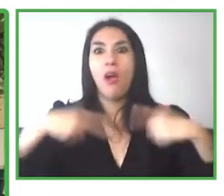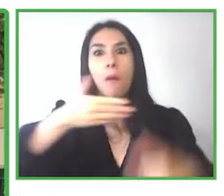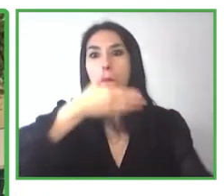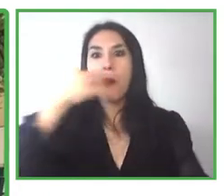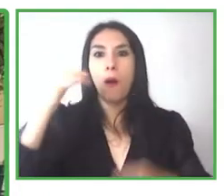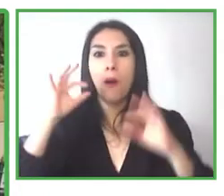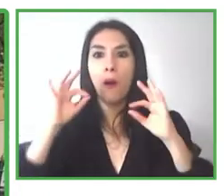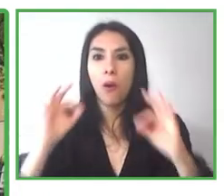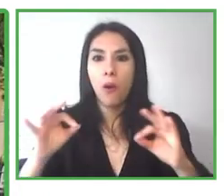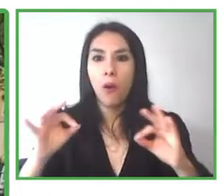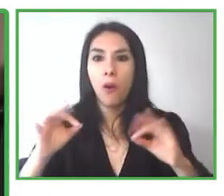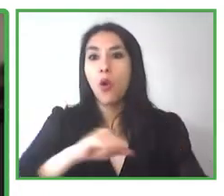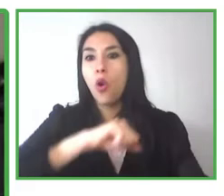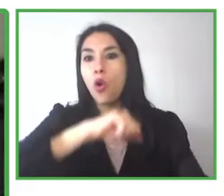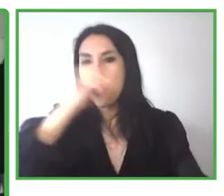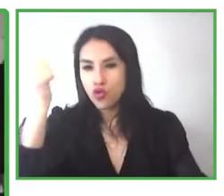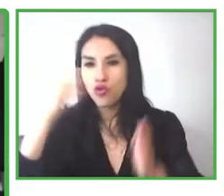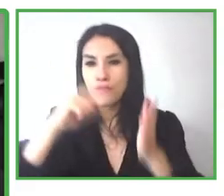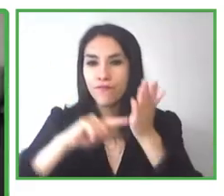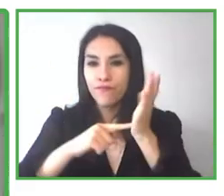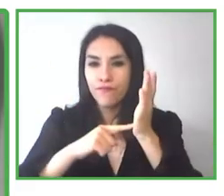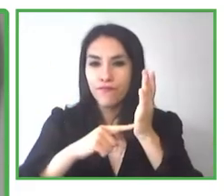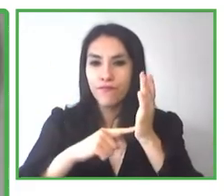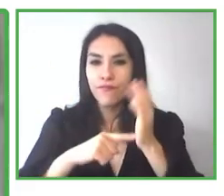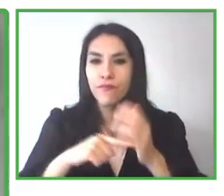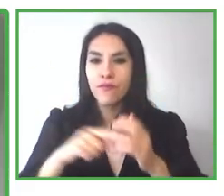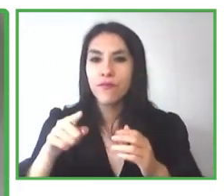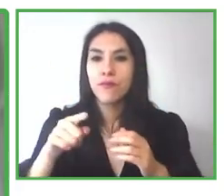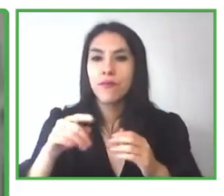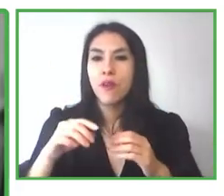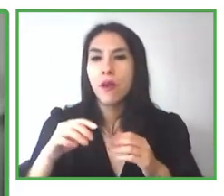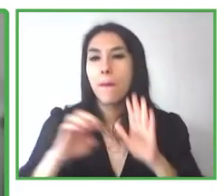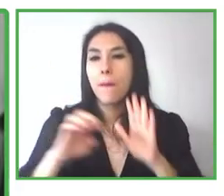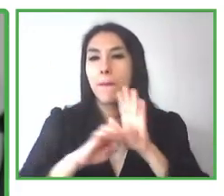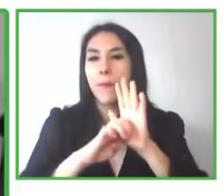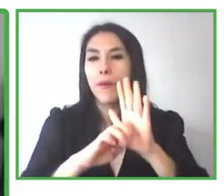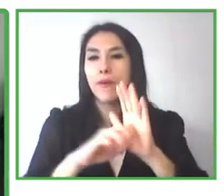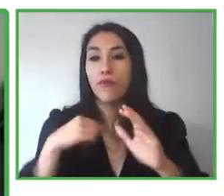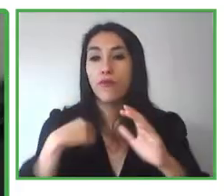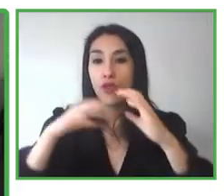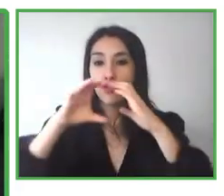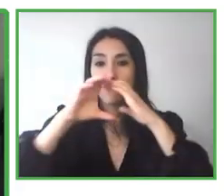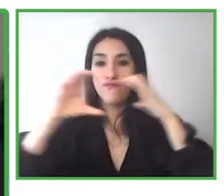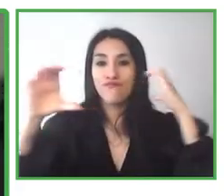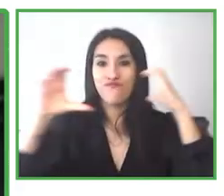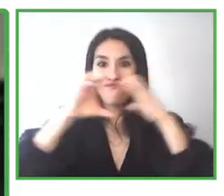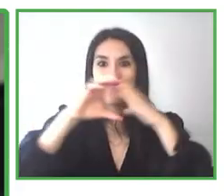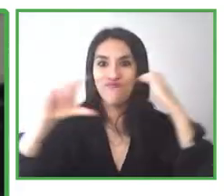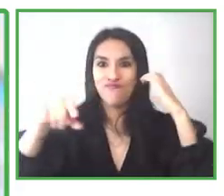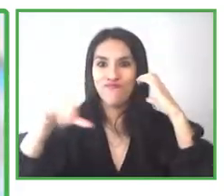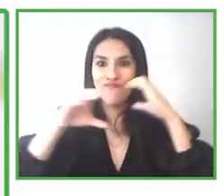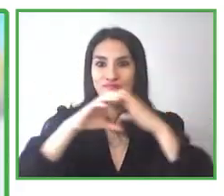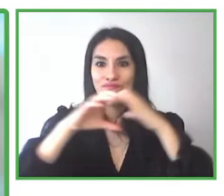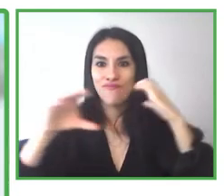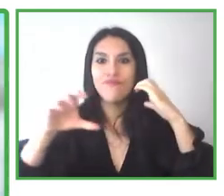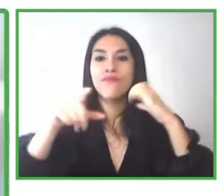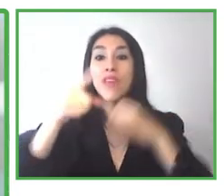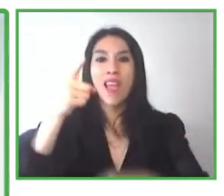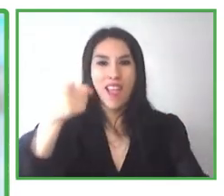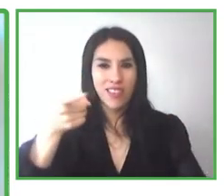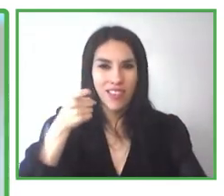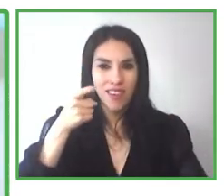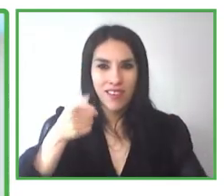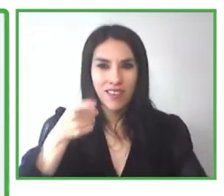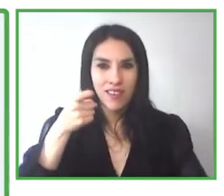app that has any functions like this. When I'm on a bus or a taxi, I'd like to see where I'm going with